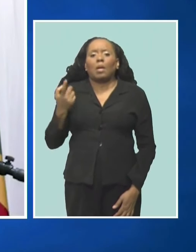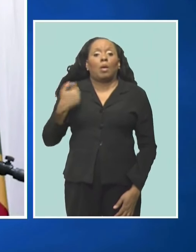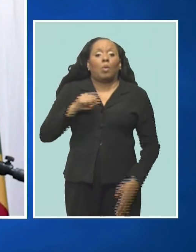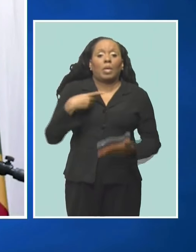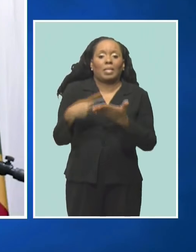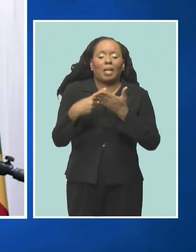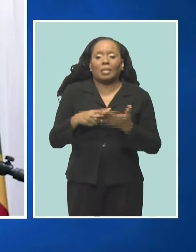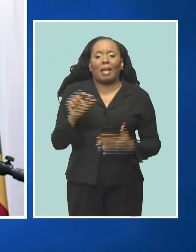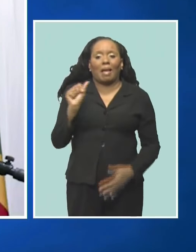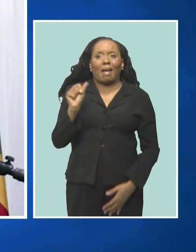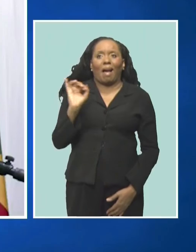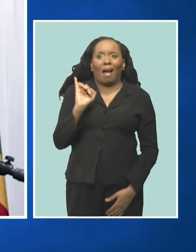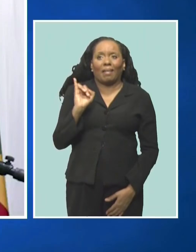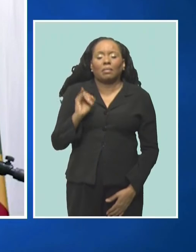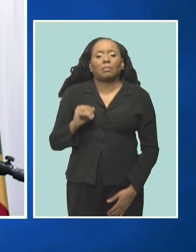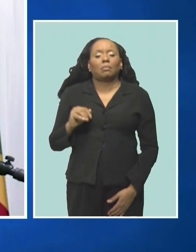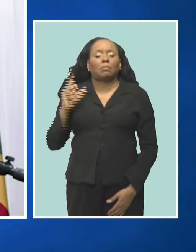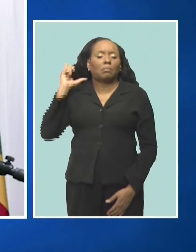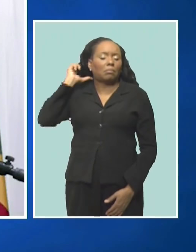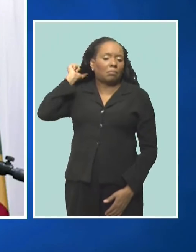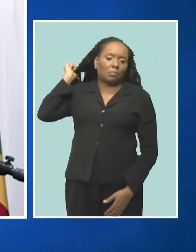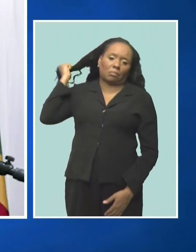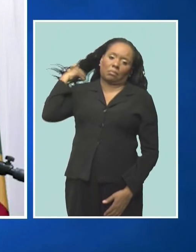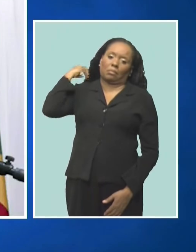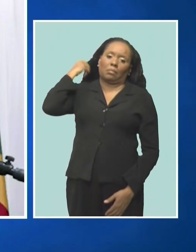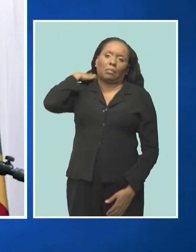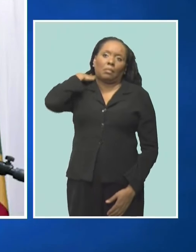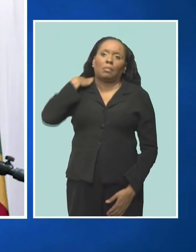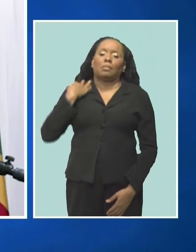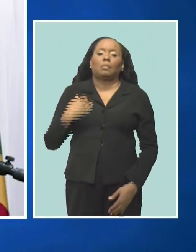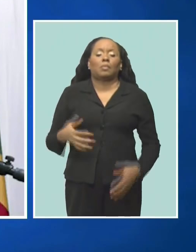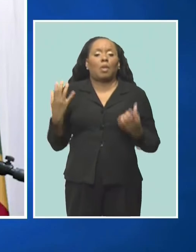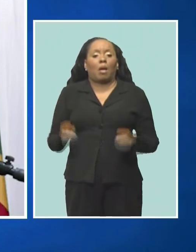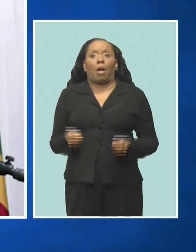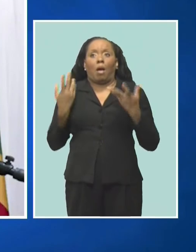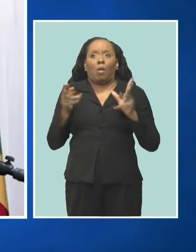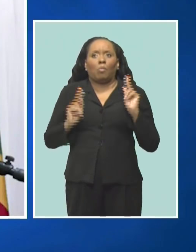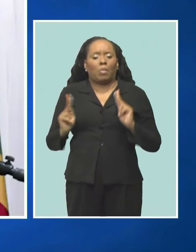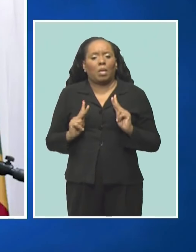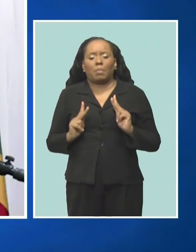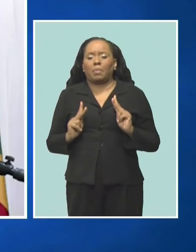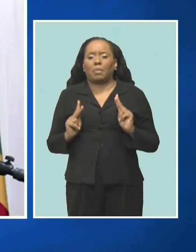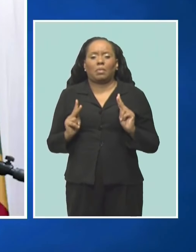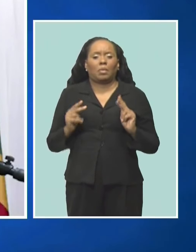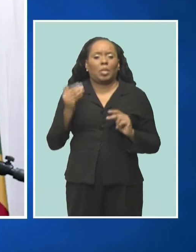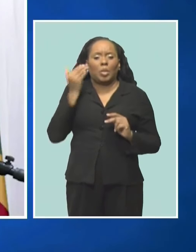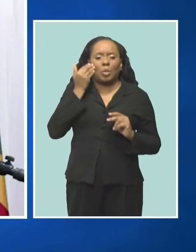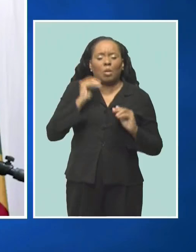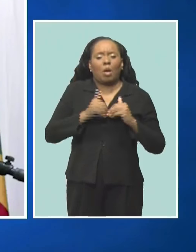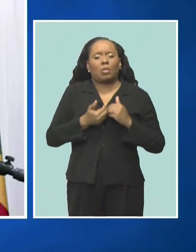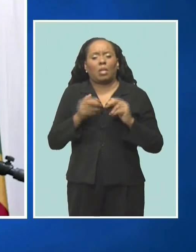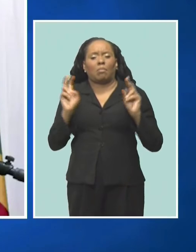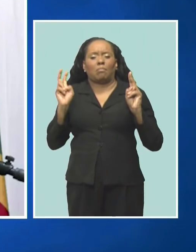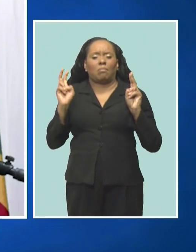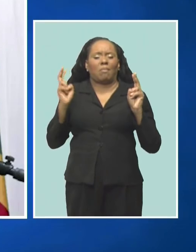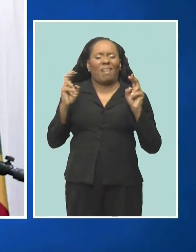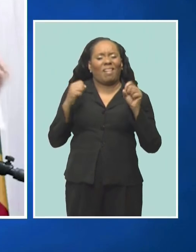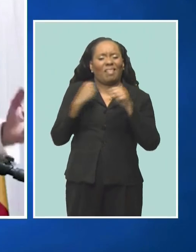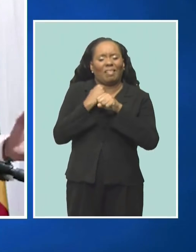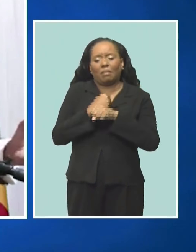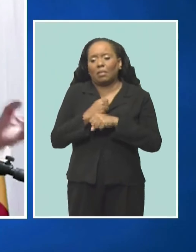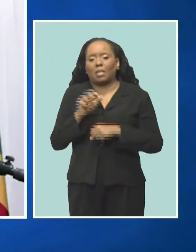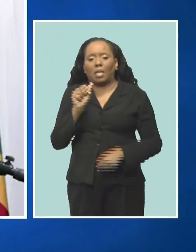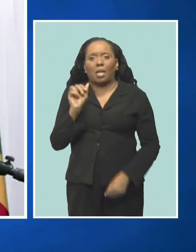How many of our parliaments have encompassed ways to really fight artificial intelligence and